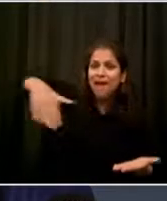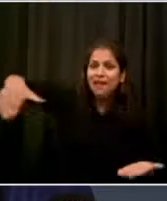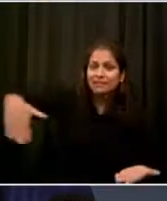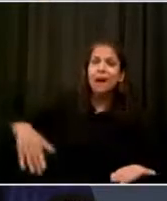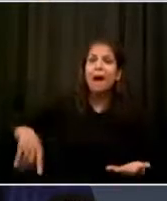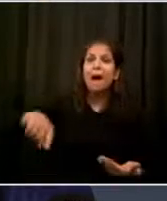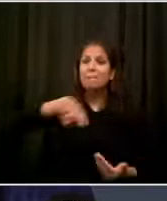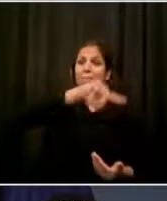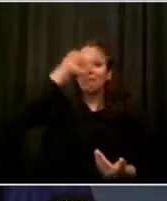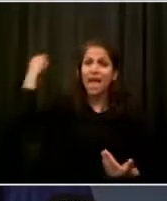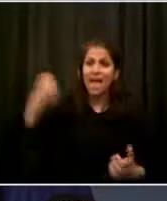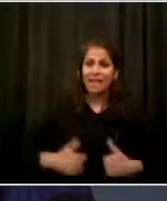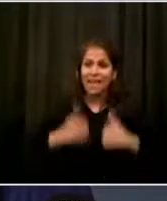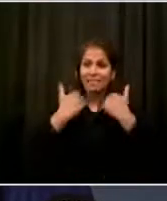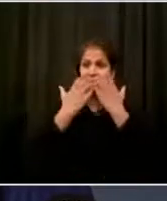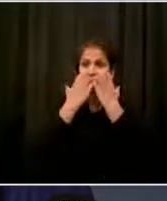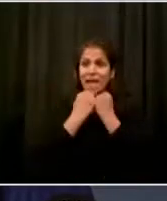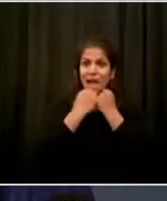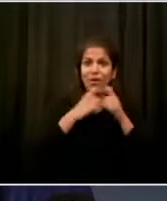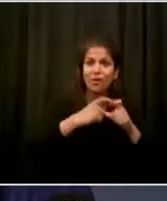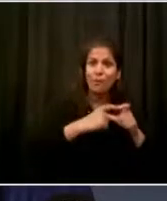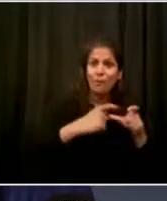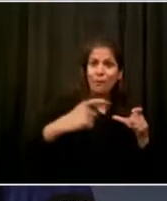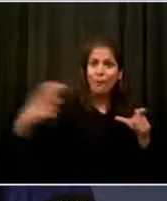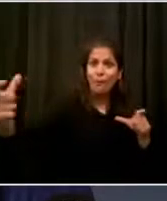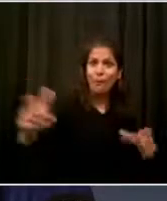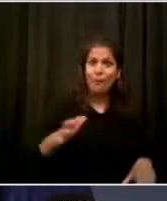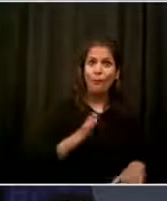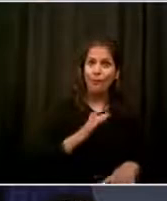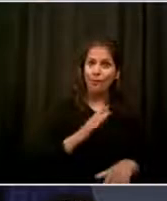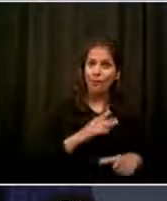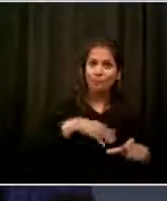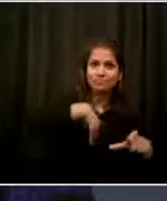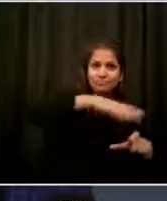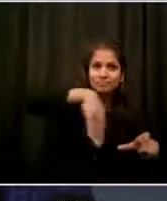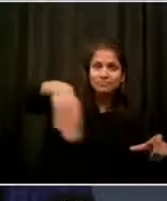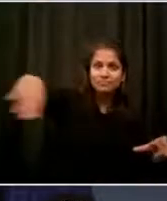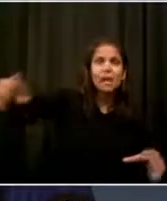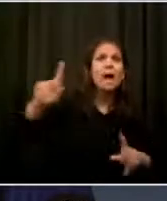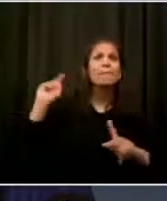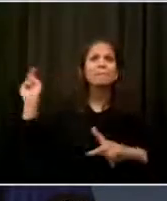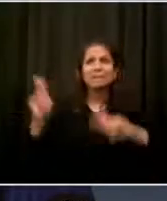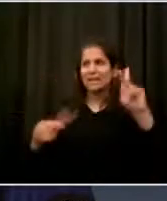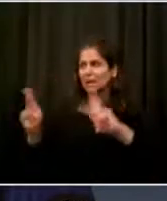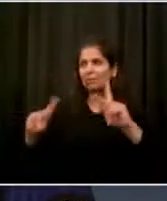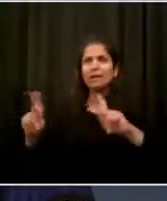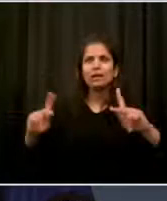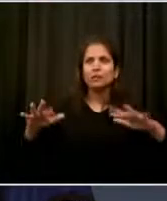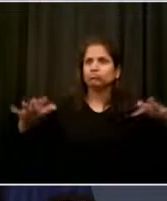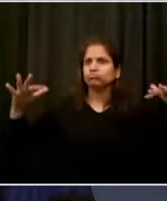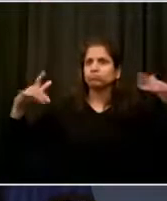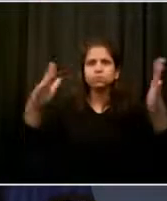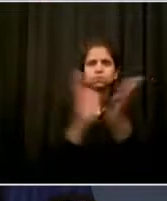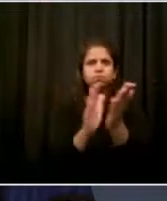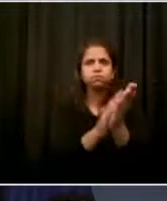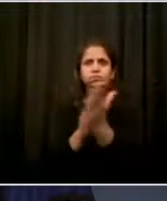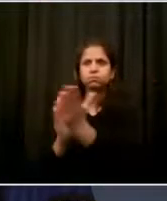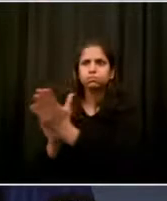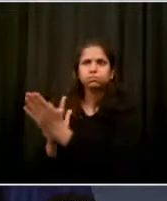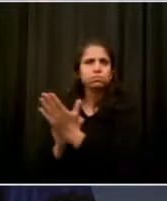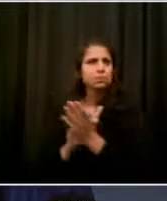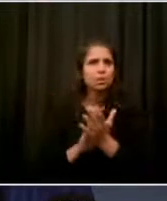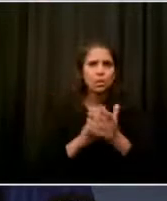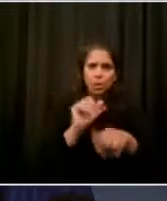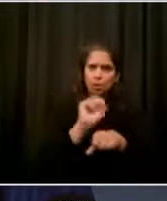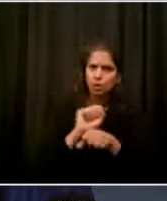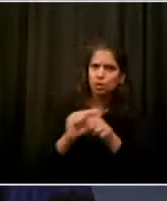Councilmember Margaret Chin who are working with us on this effort. And we're going to work with these leaders and advocates and of course the City